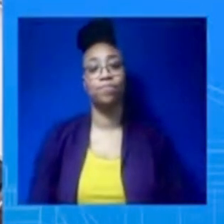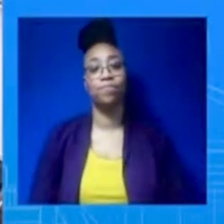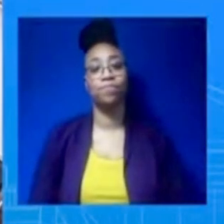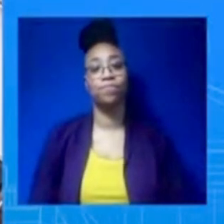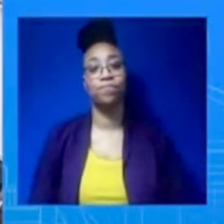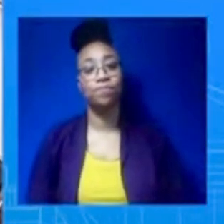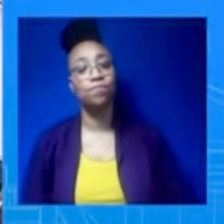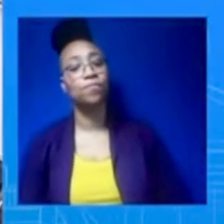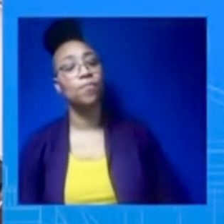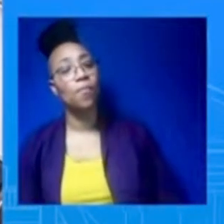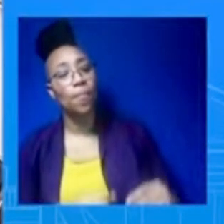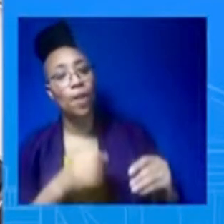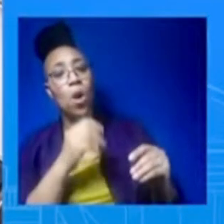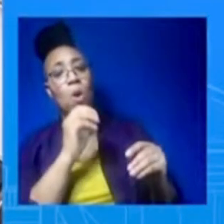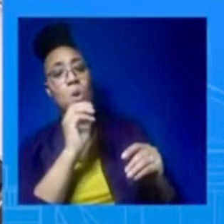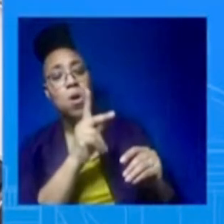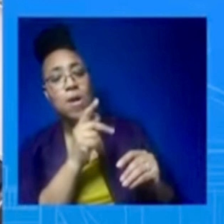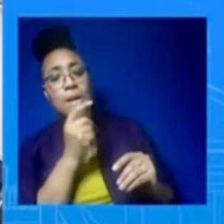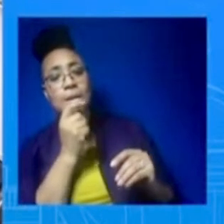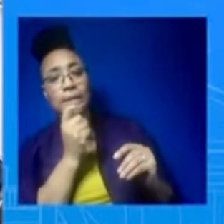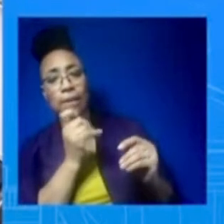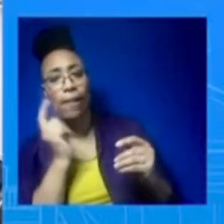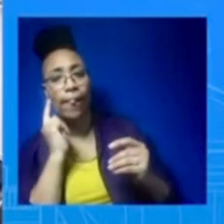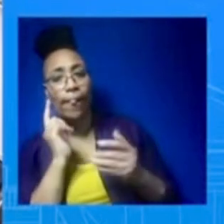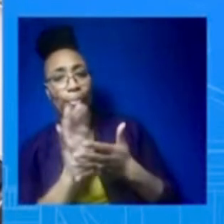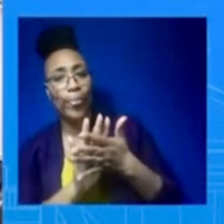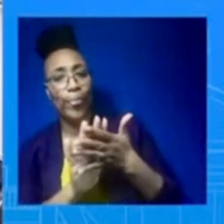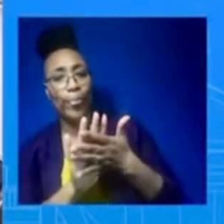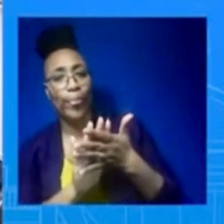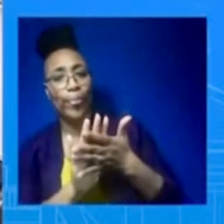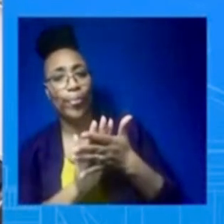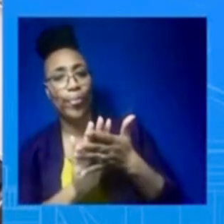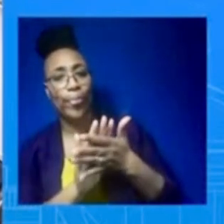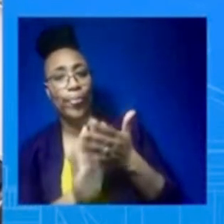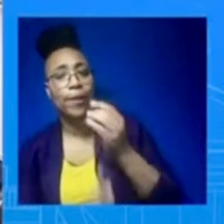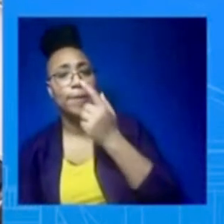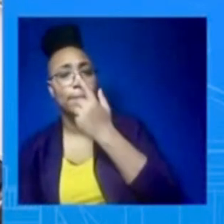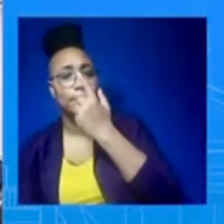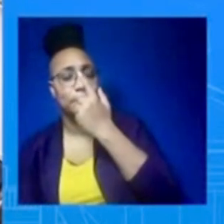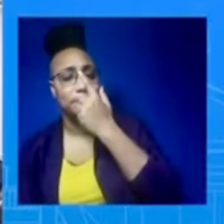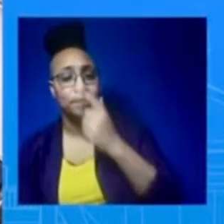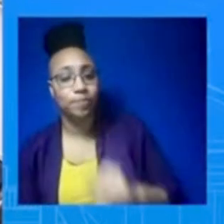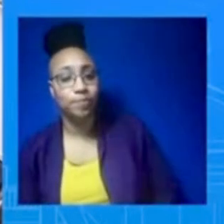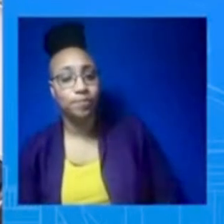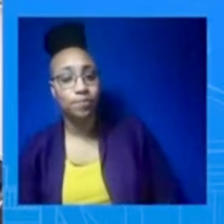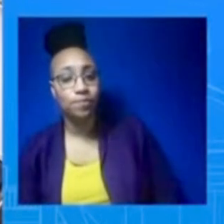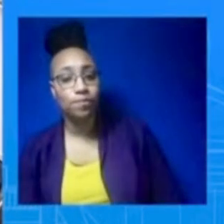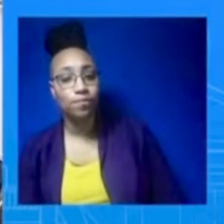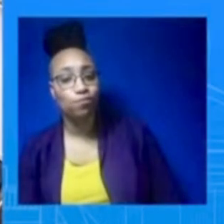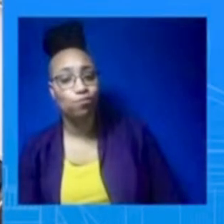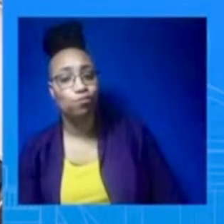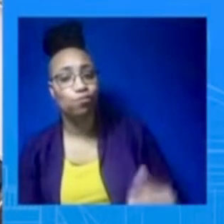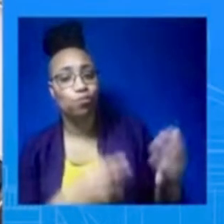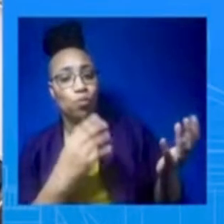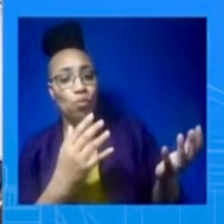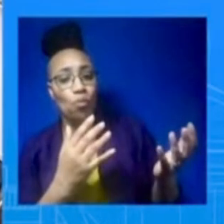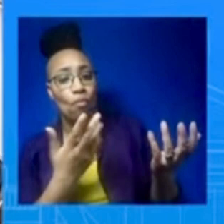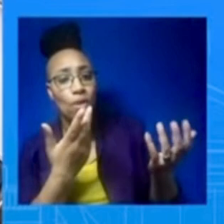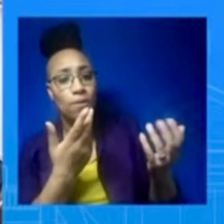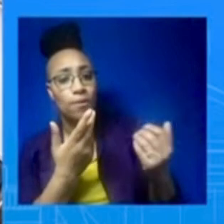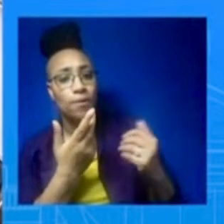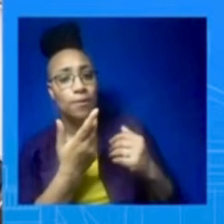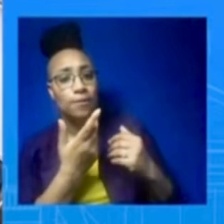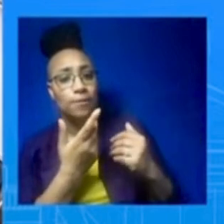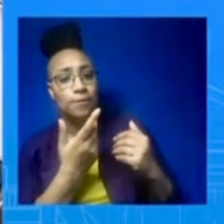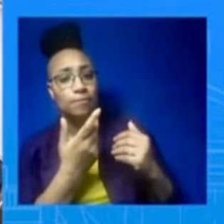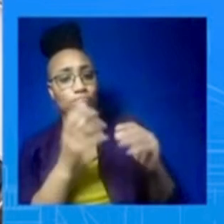There's obviously concerns about how the Republicans are not going along with more support for Ukraine. How does the President try to square that with his message of support on the trip?